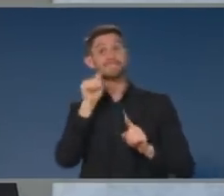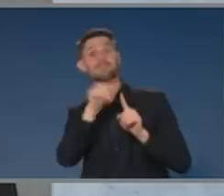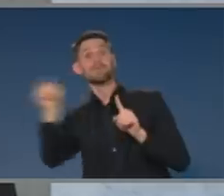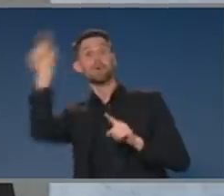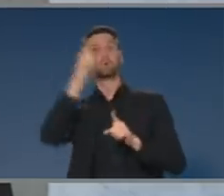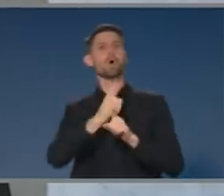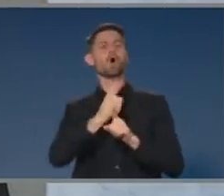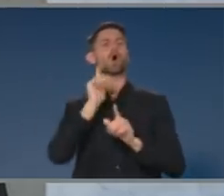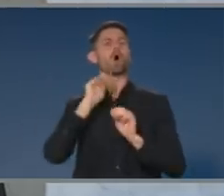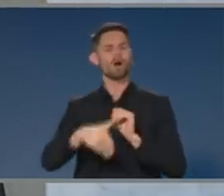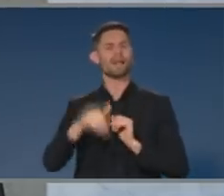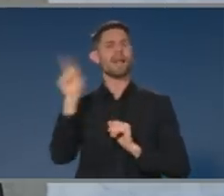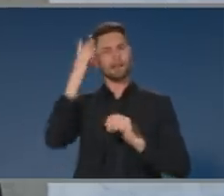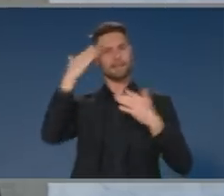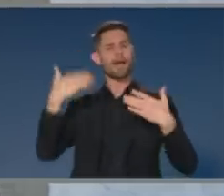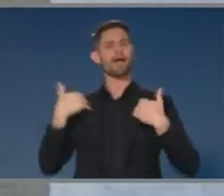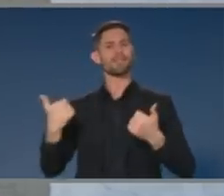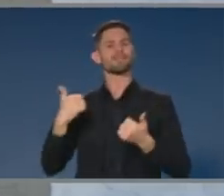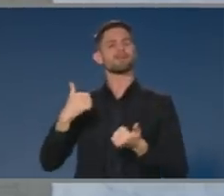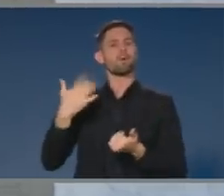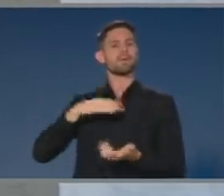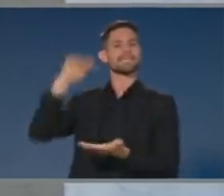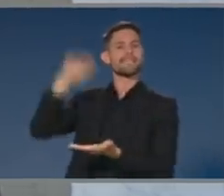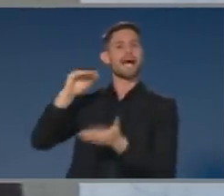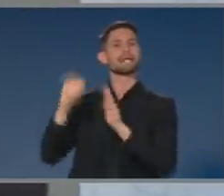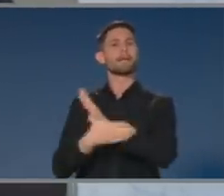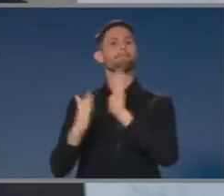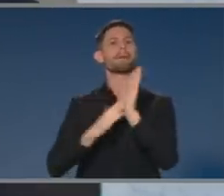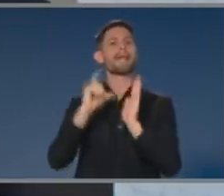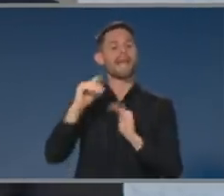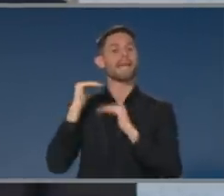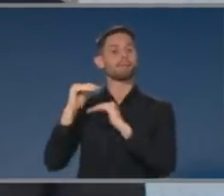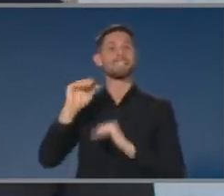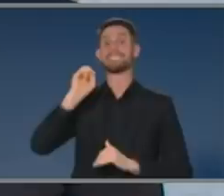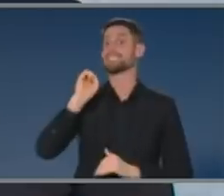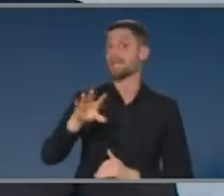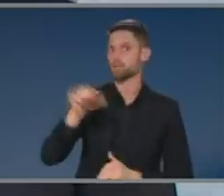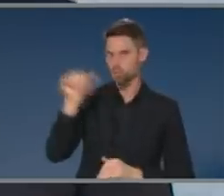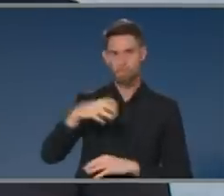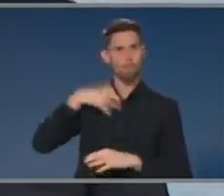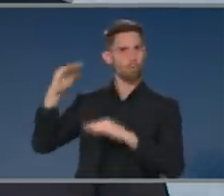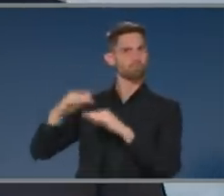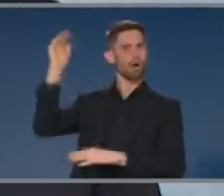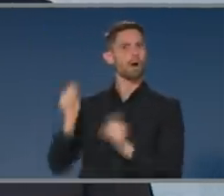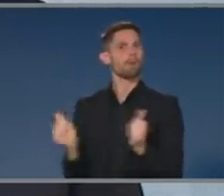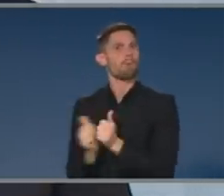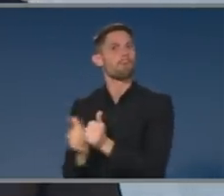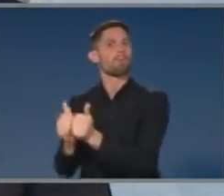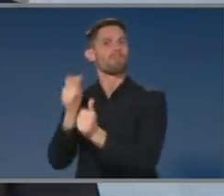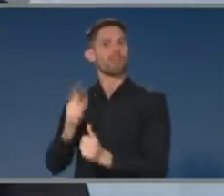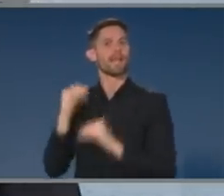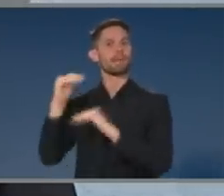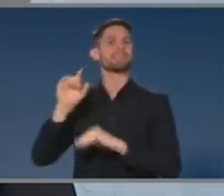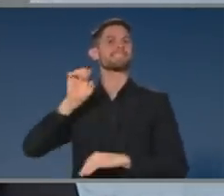-subsidised rules under the existing mental health care plans? No, but I'll allow Christine to, because Christine joined us for today's